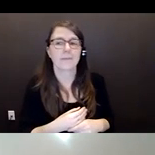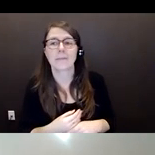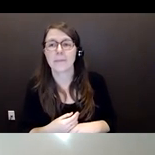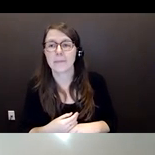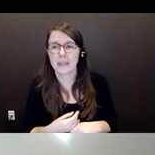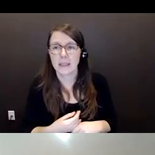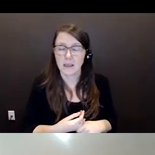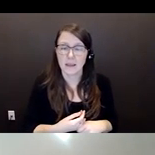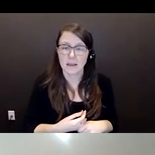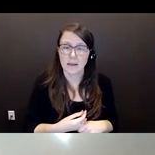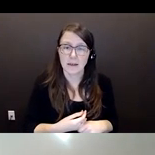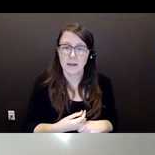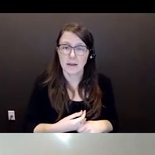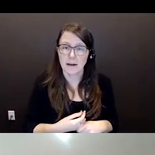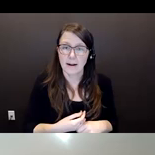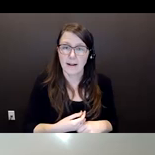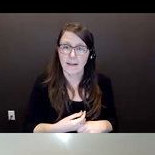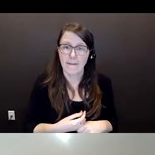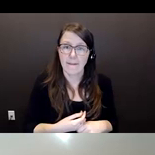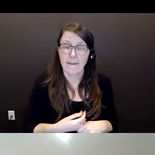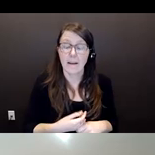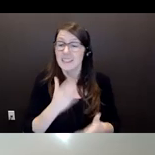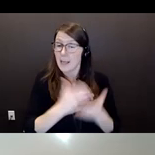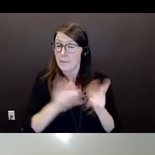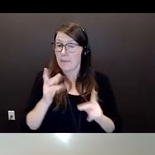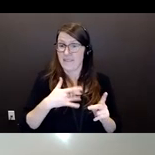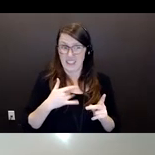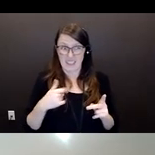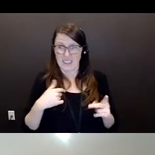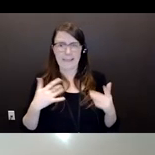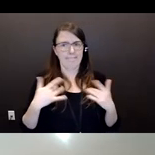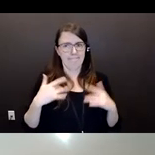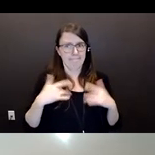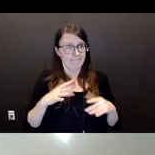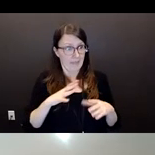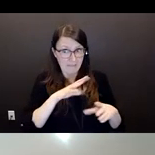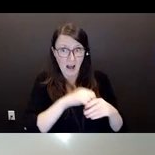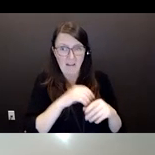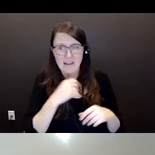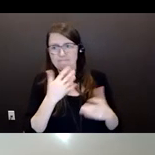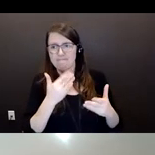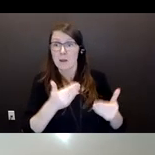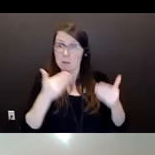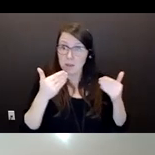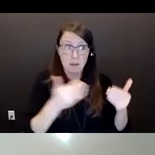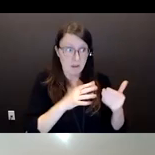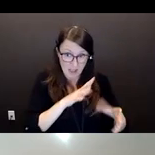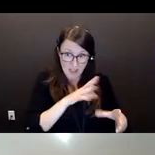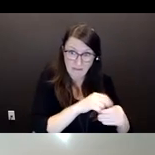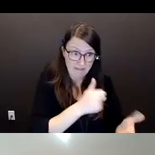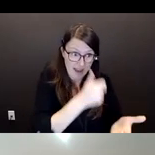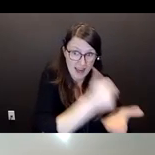well, I don't want to impart myself on that. But at the end of the day, they're very proud of the fact that they did because you ultimately